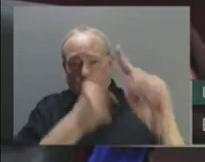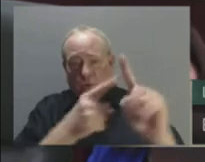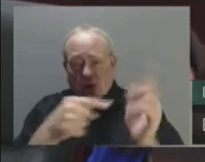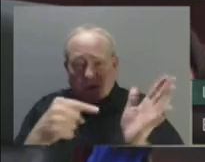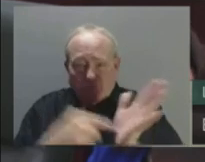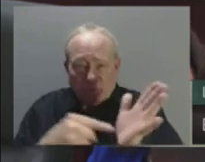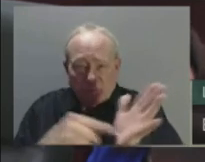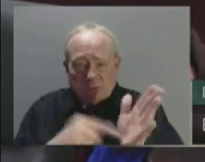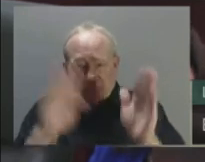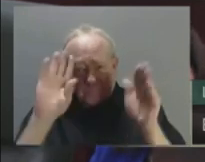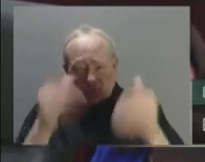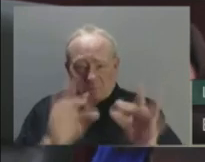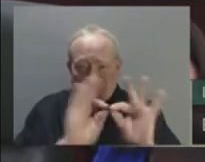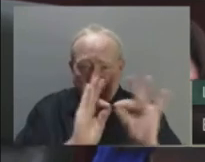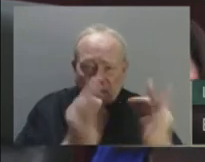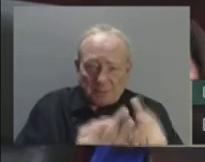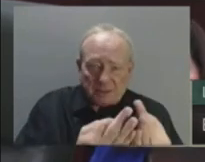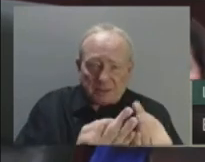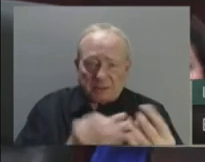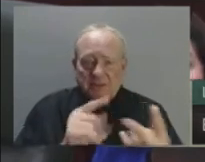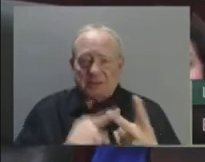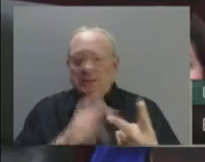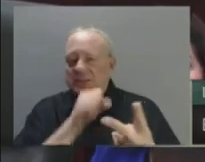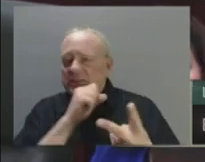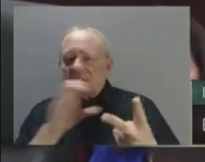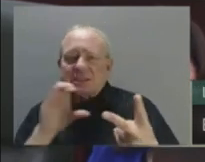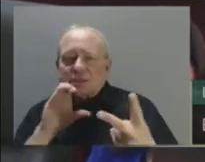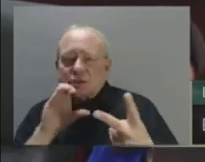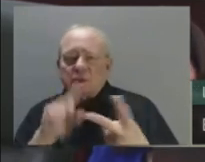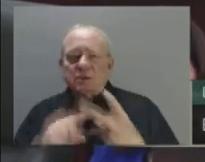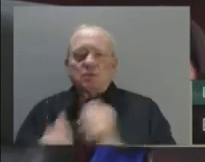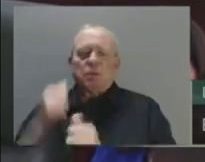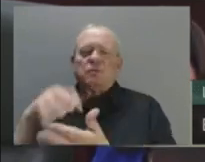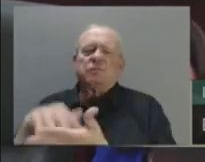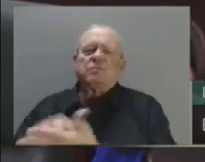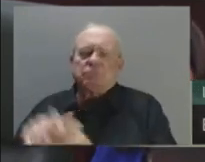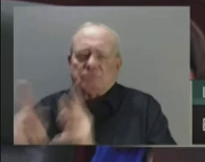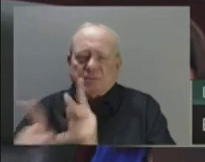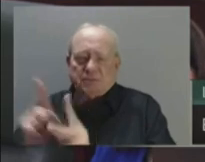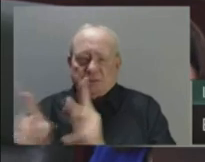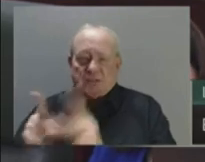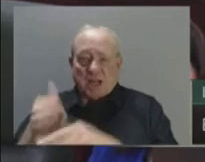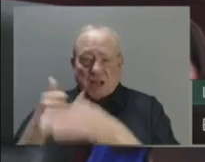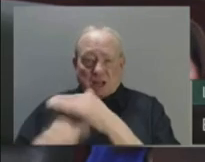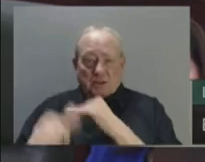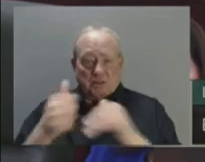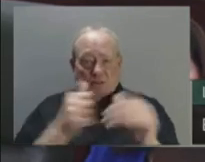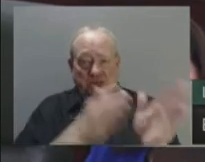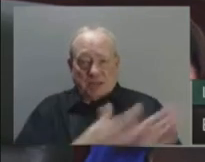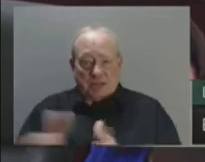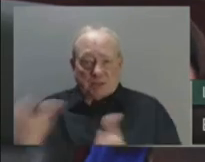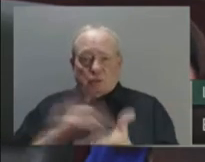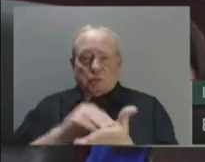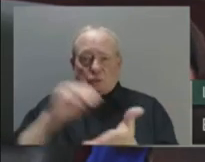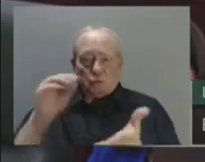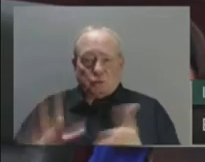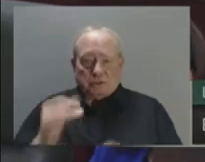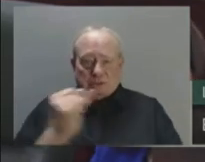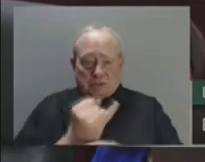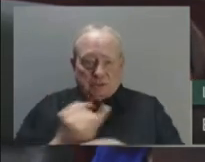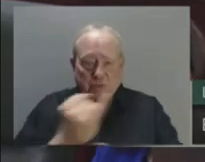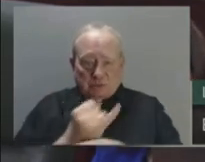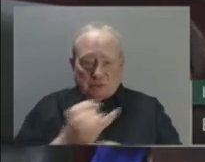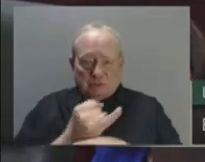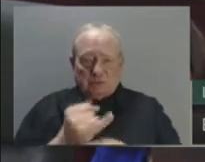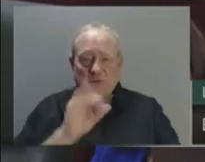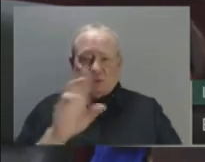Under this action plan, the student loan interest rate will be reduced and the no-interest, no-payment grace period will be extended